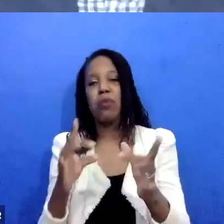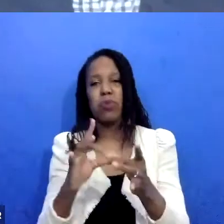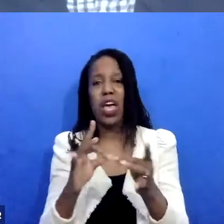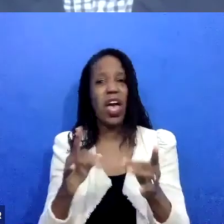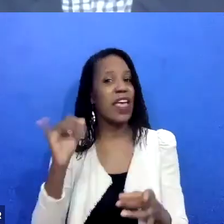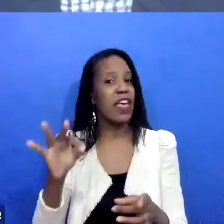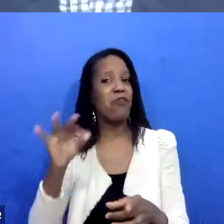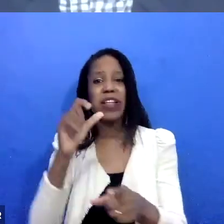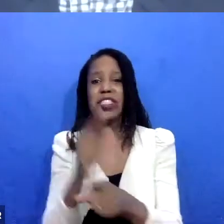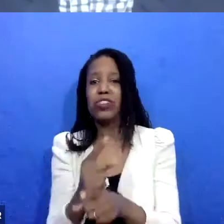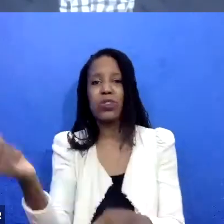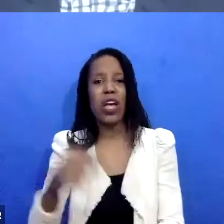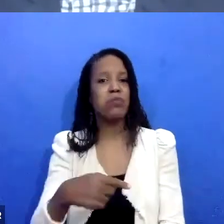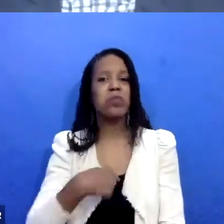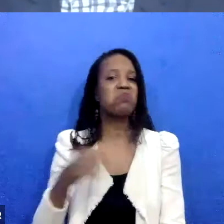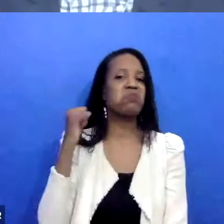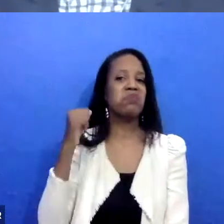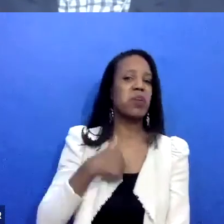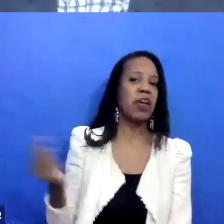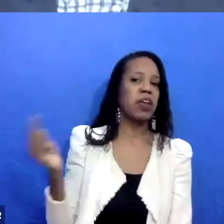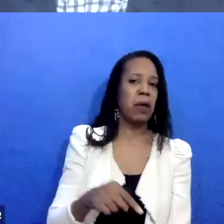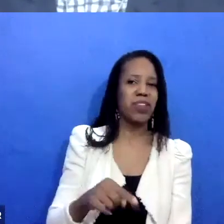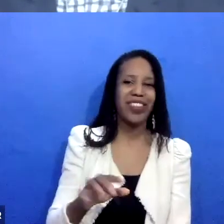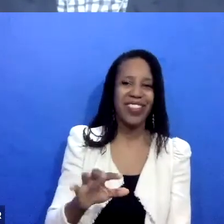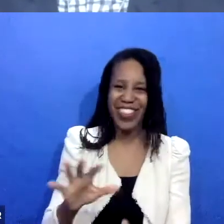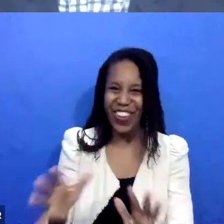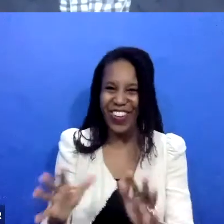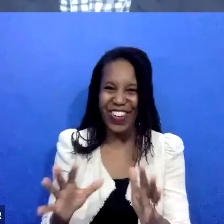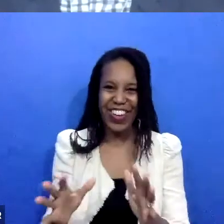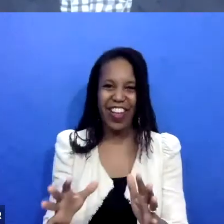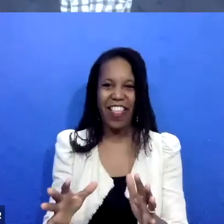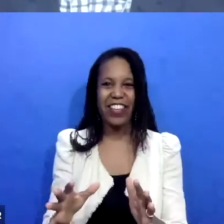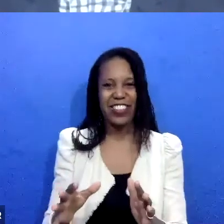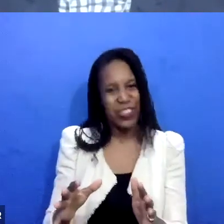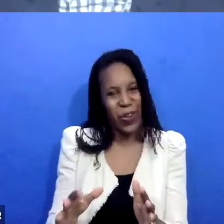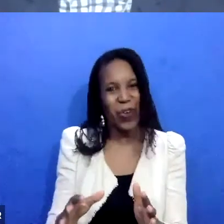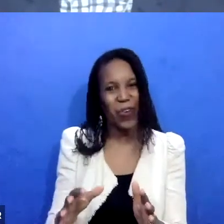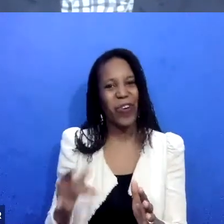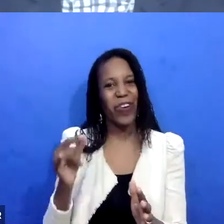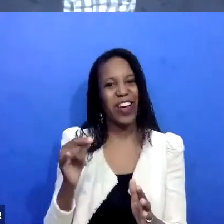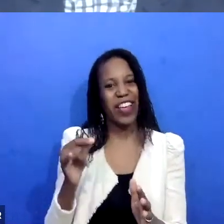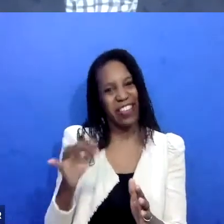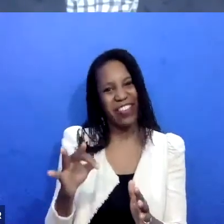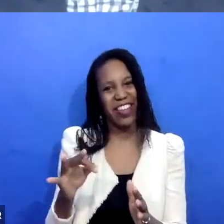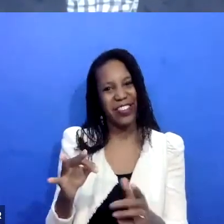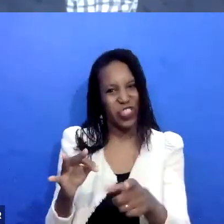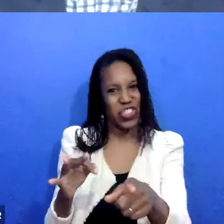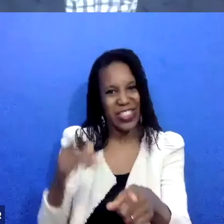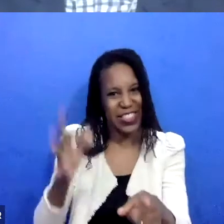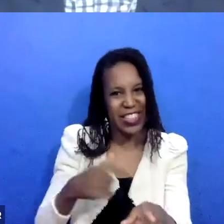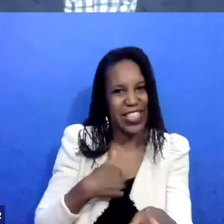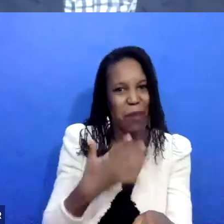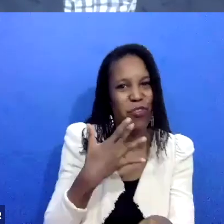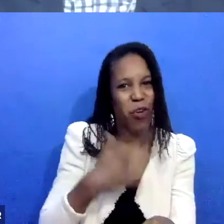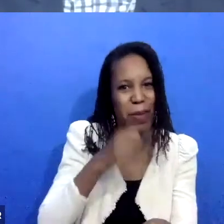lead to. And then sometimes it's like, then I take that back saying there's a little issue with your sister being present. And then she'll say, actually, my sister's a little troublemaker,